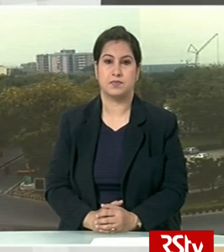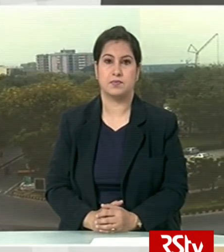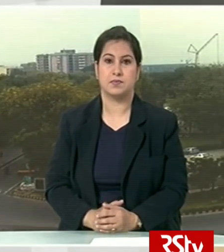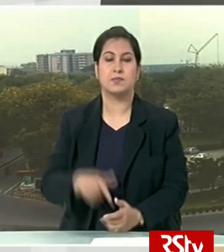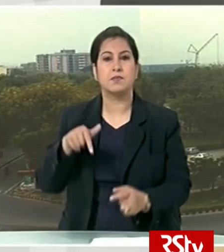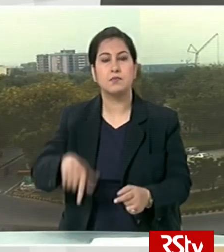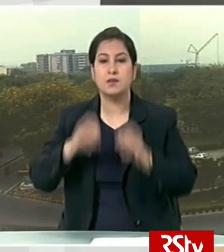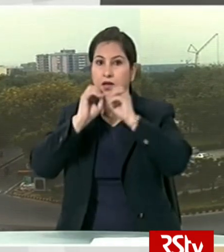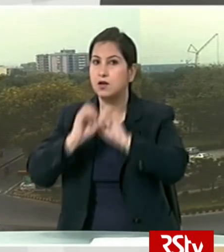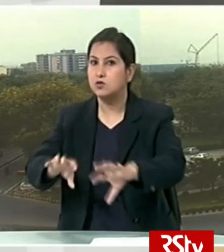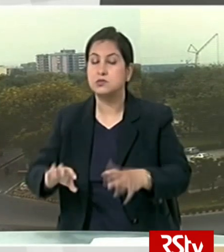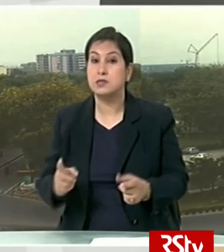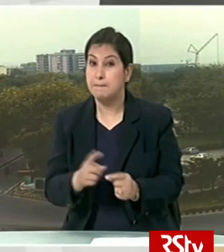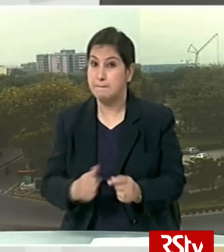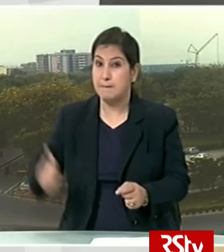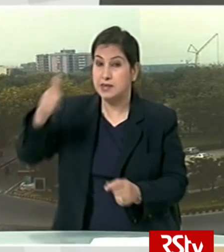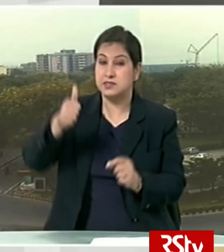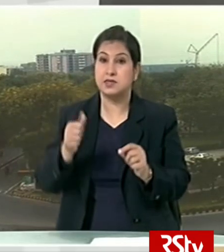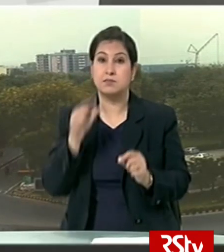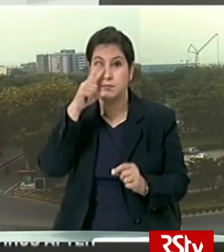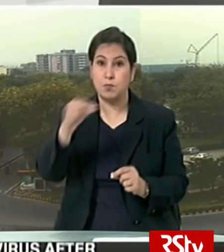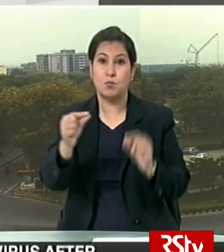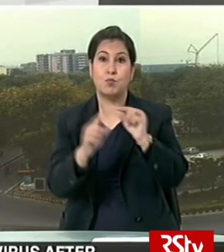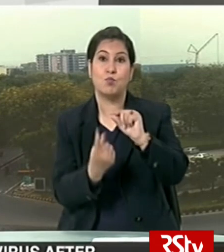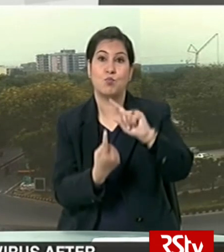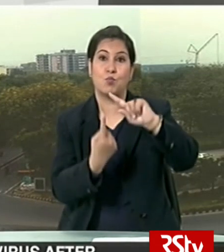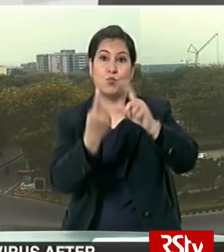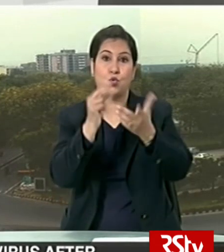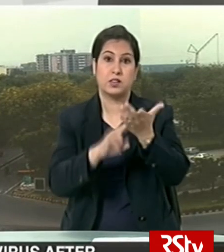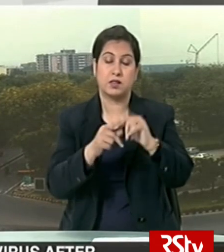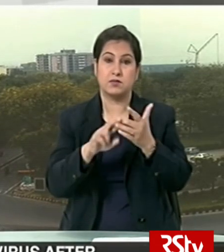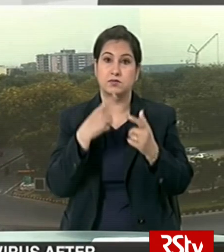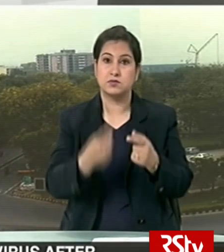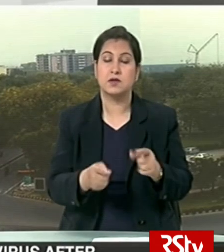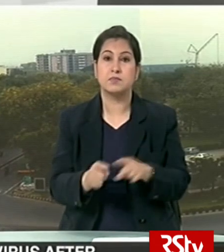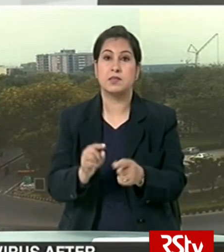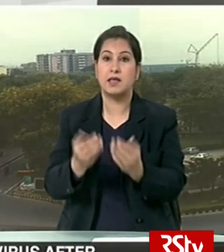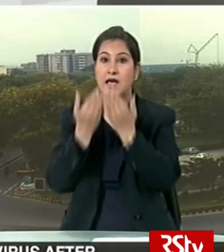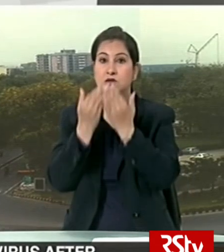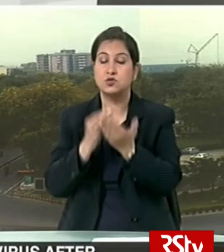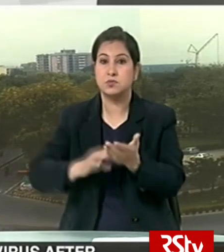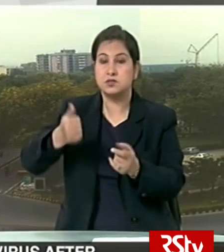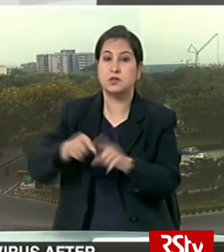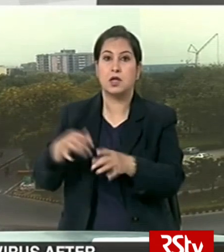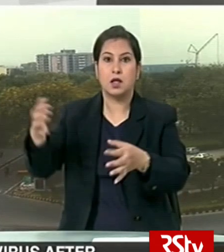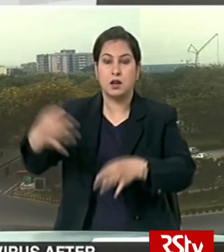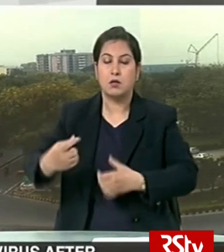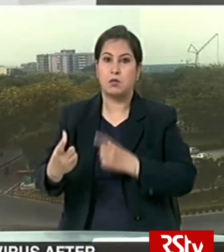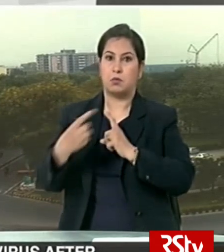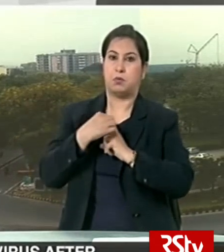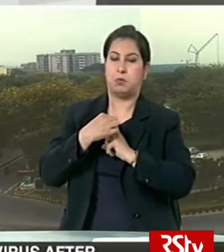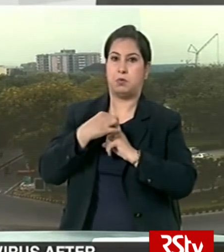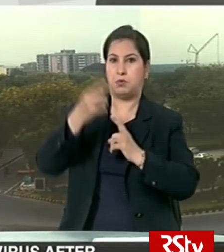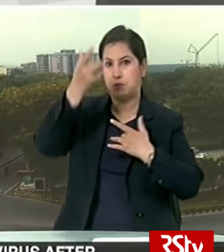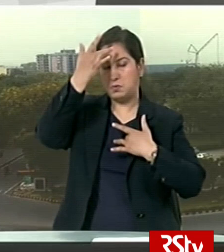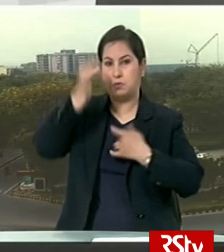And in an announcement President Vladimir Putin of Russia Russia said that the country's education minister had caught the new coronavirus making him at